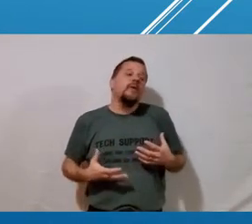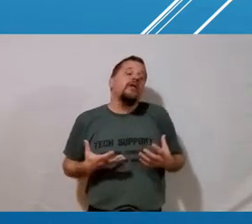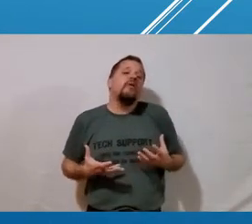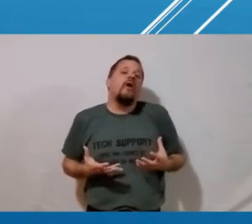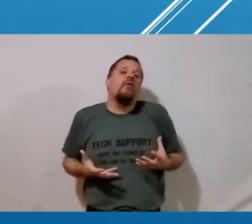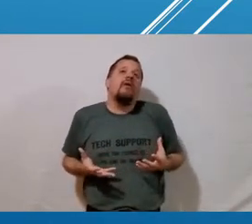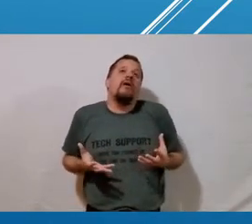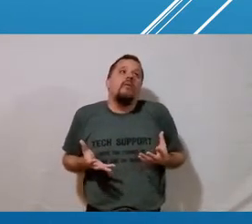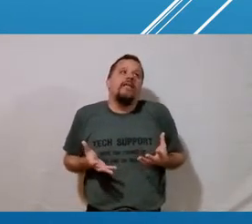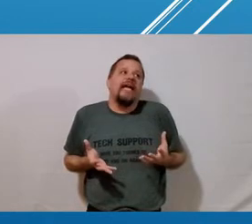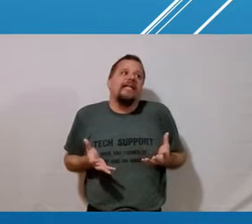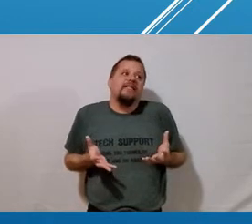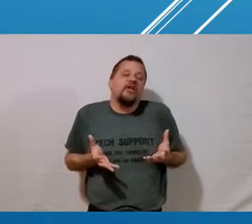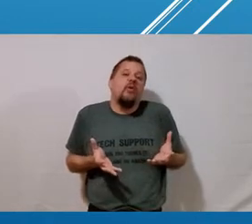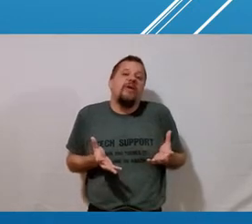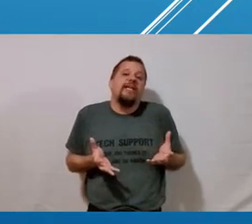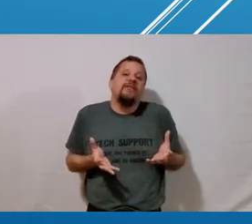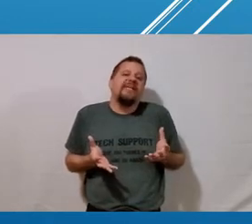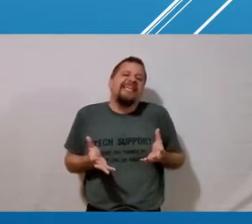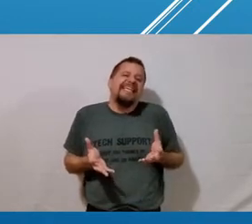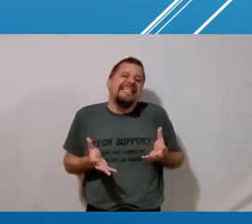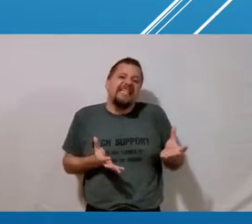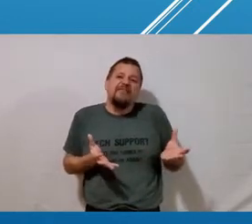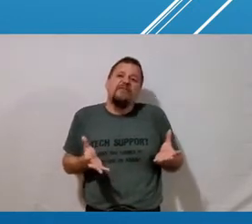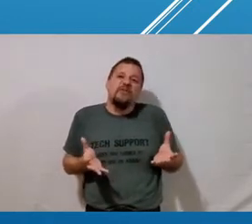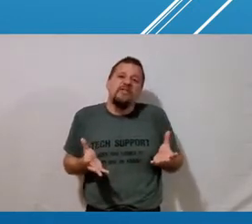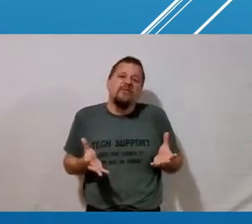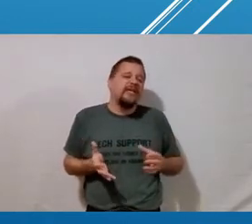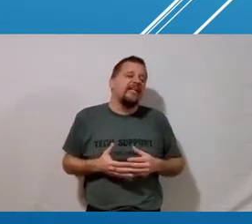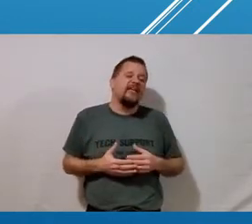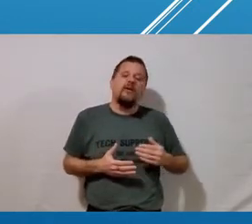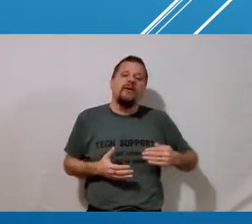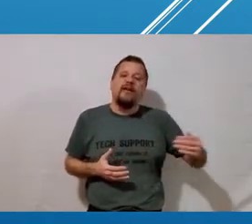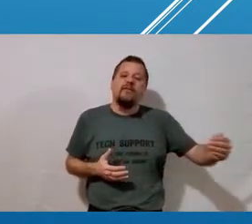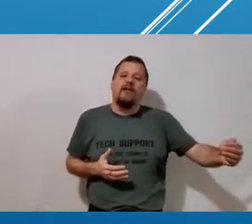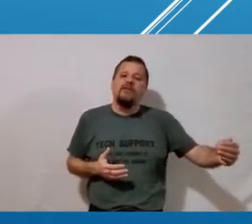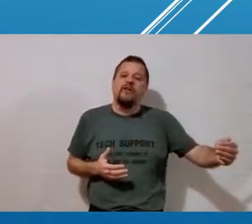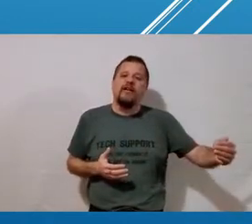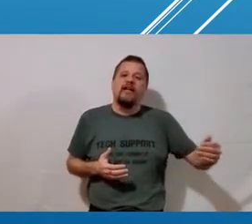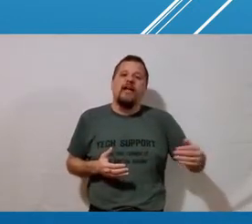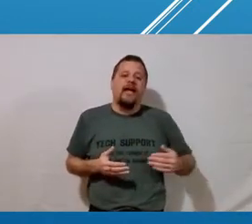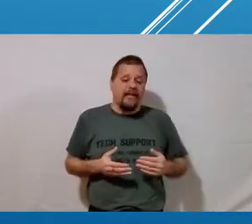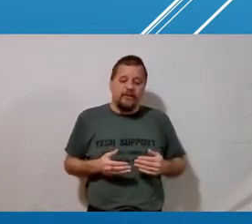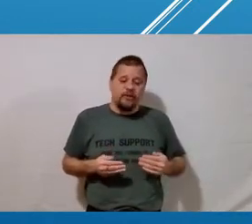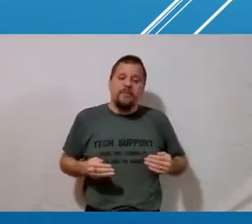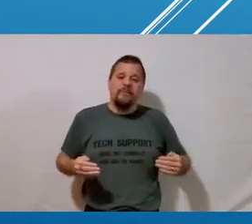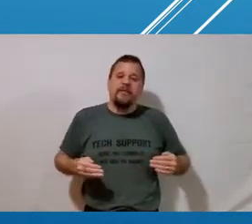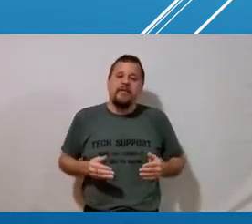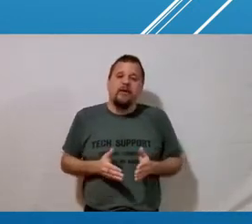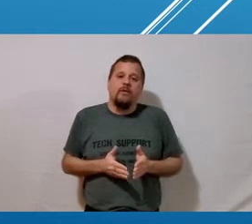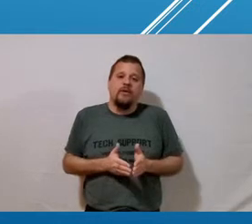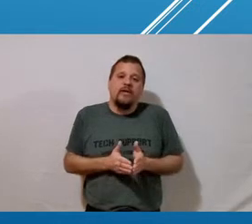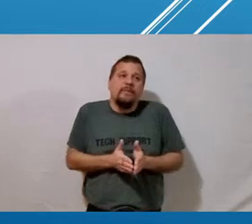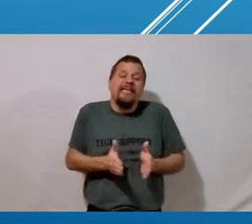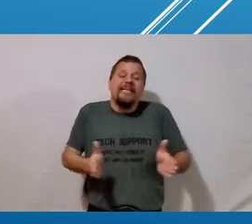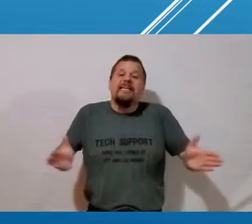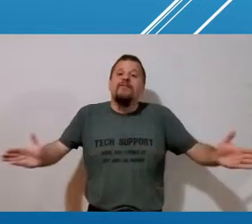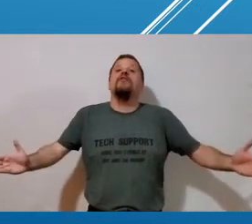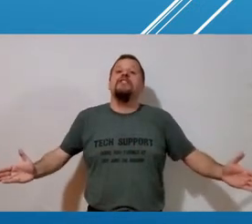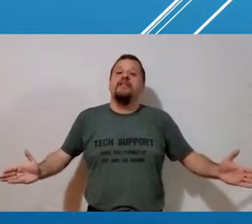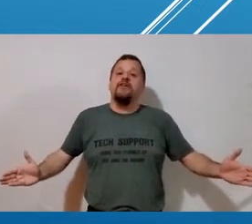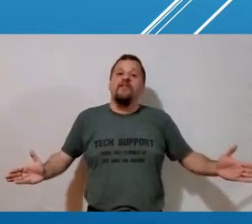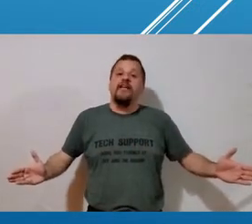because we don't know what that tone is we can easily confuse it we can go down the wrong trail and two people can go